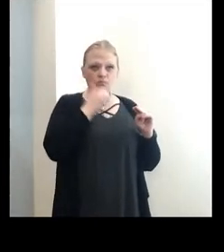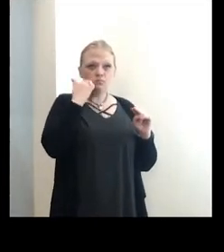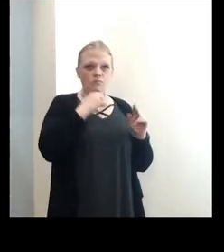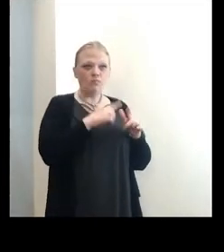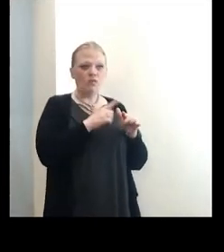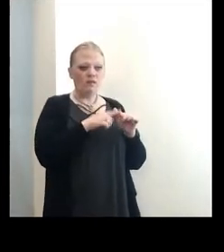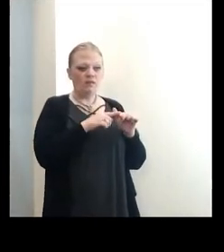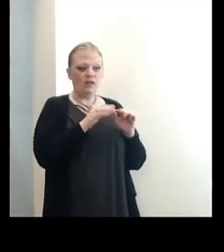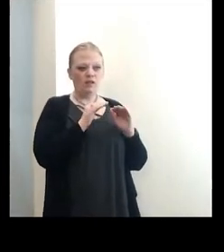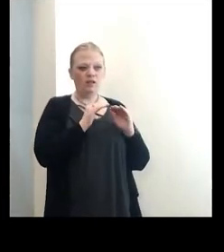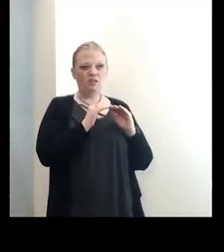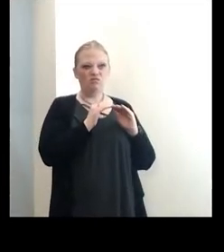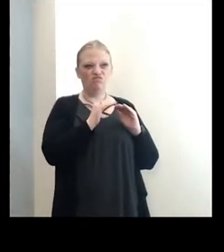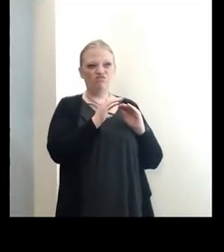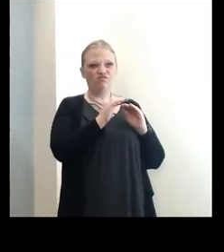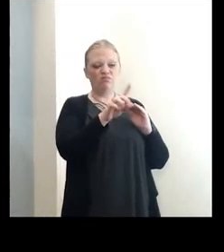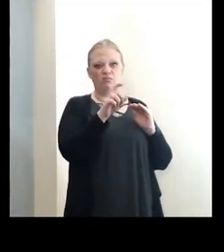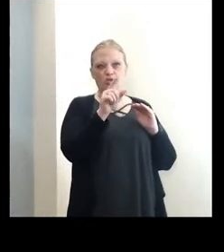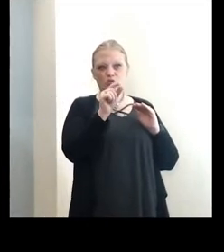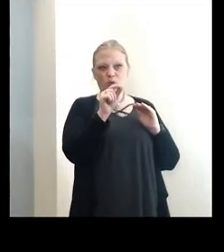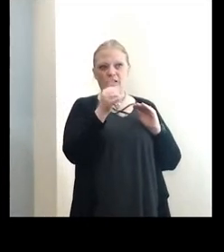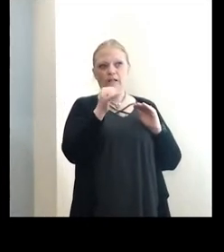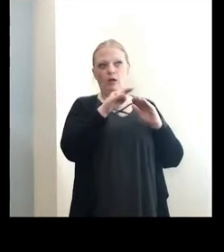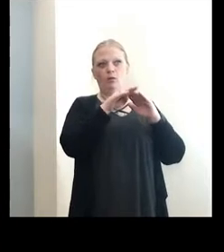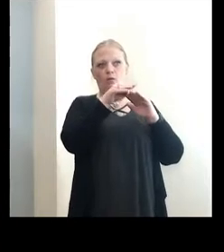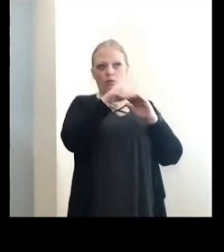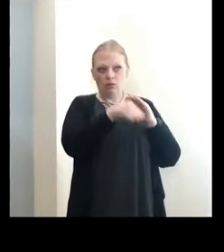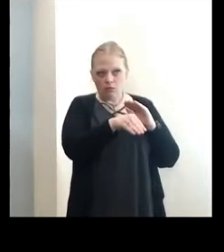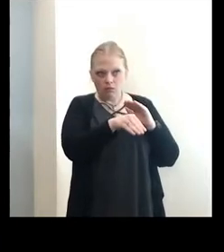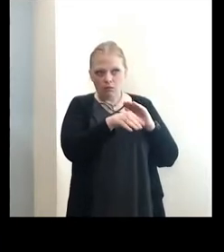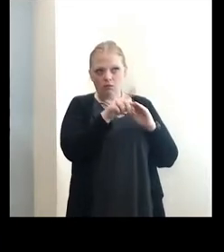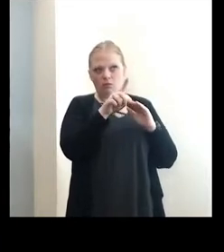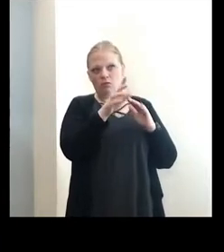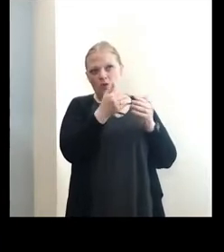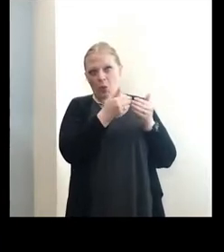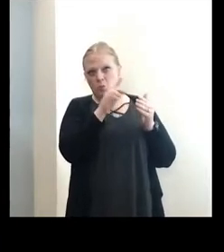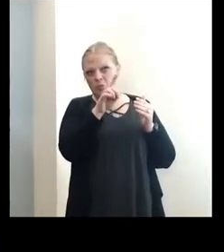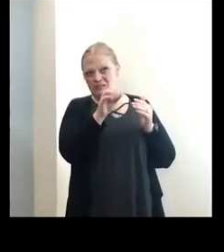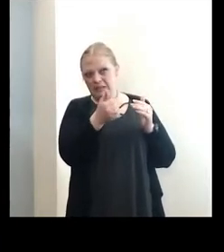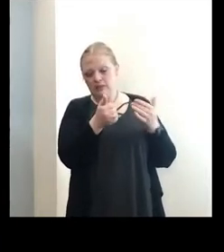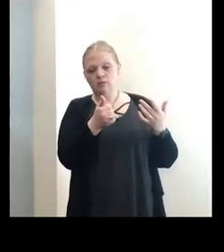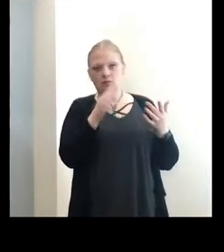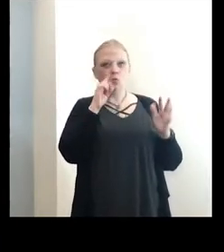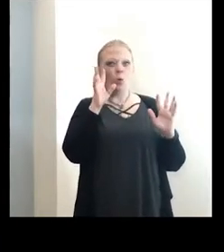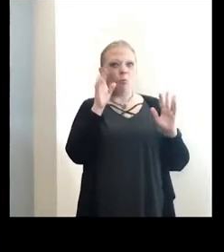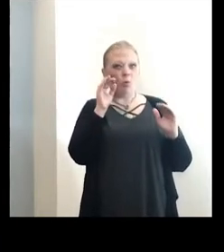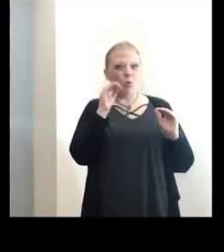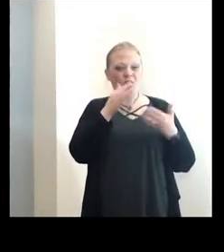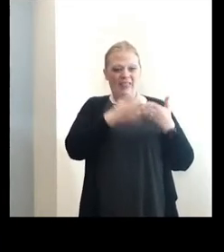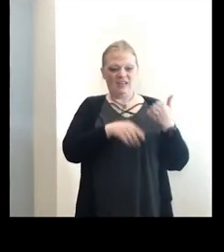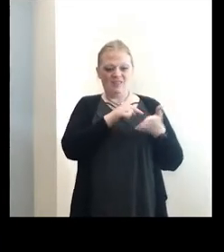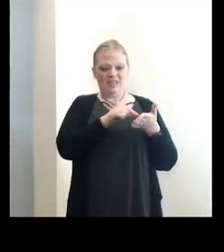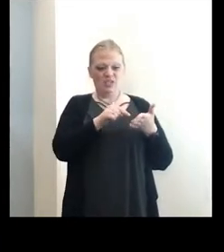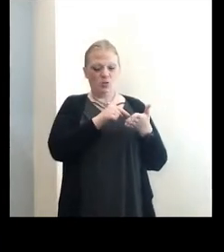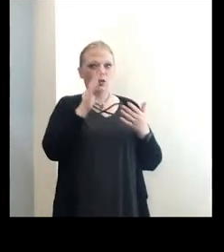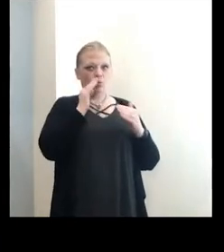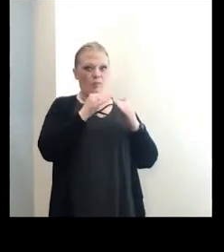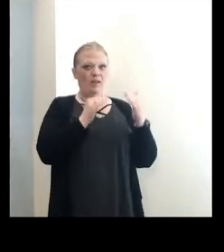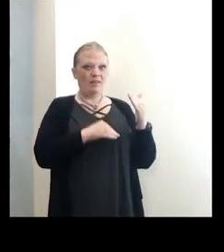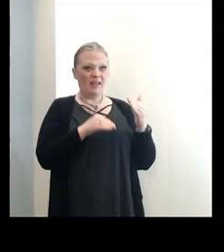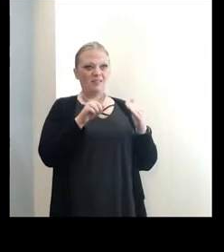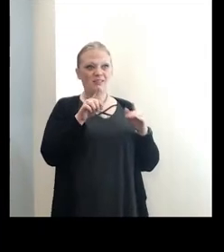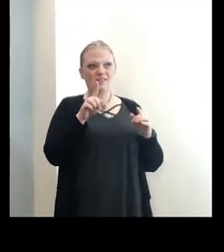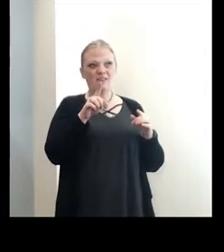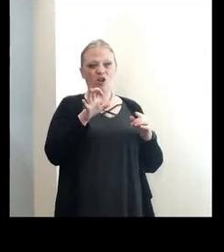kind of slightly leveled out around the 120, but now it's gone down to even closer to 110. I'm hopeful by the end of this week we'll be less than 100 as a county.